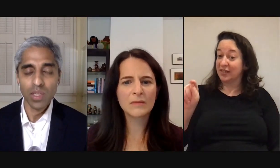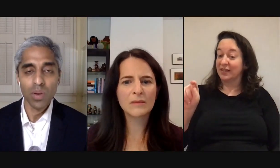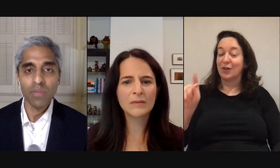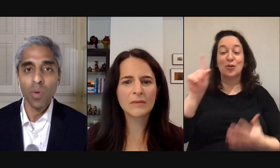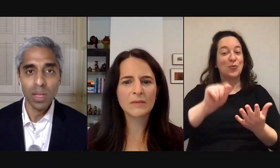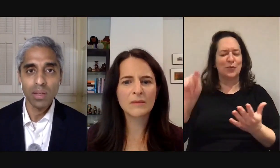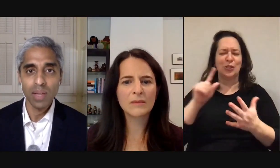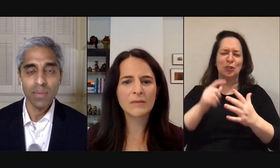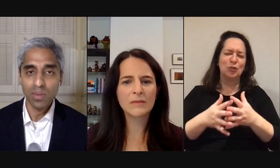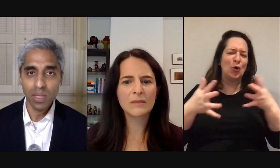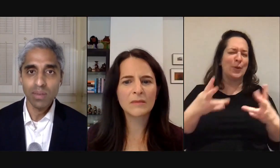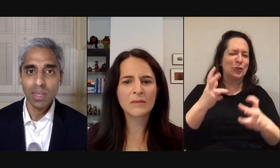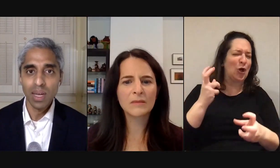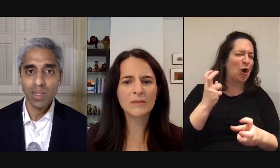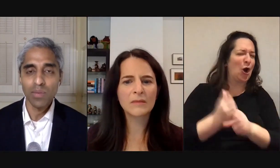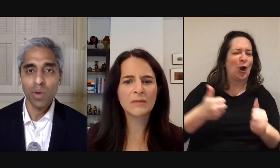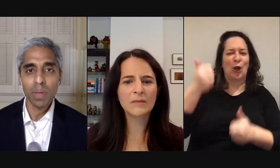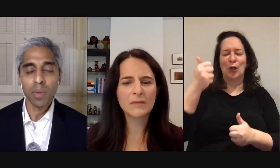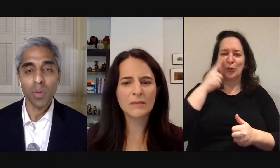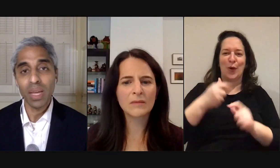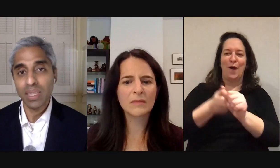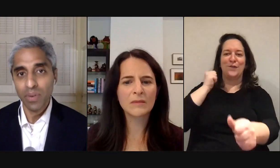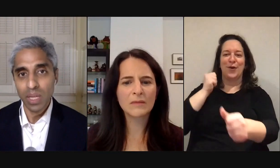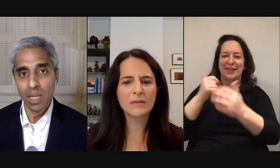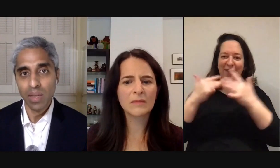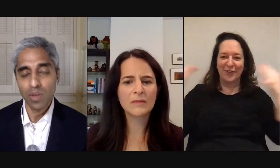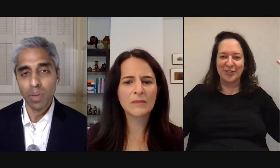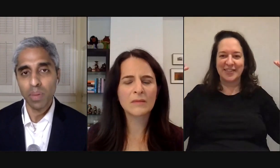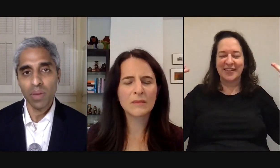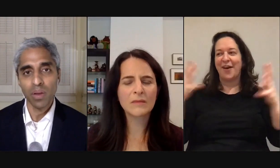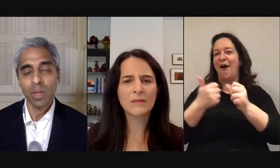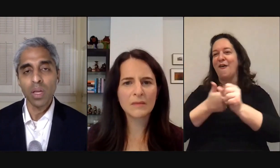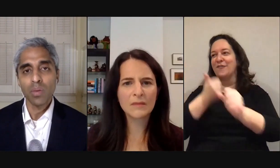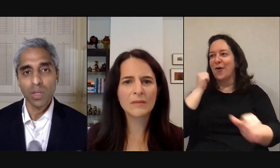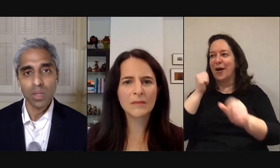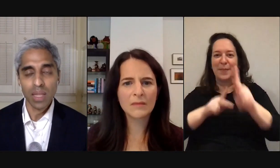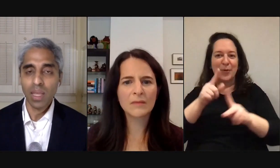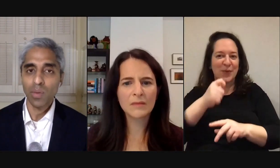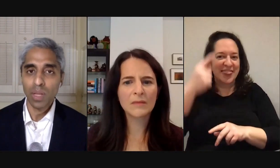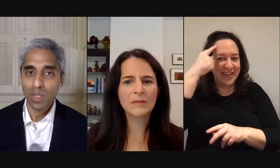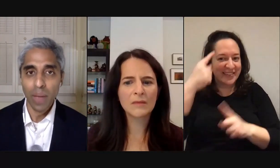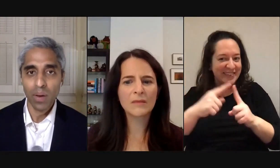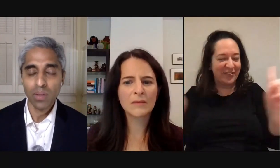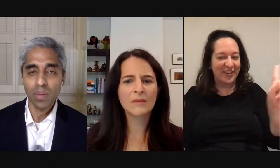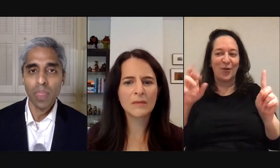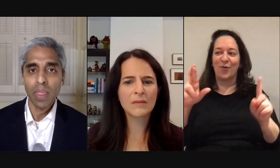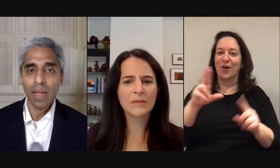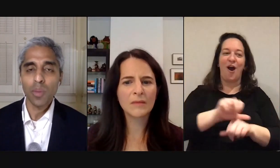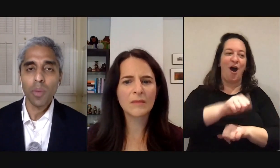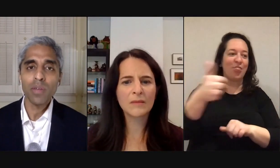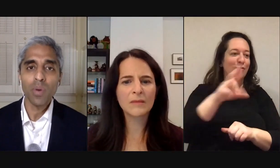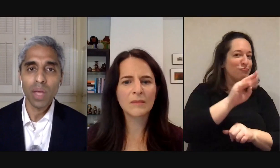to avoid diversity to avoid people who think differently than us or people of other racial and ethnic and religious backgrounds